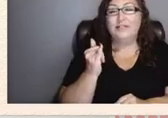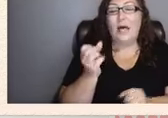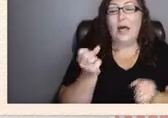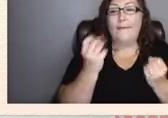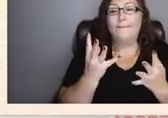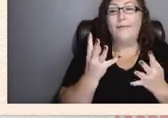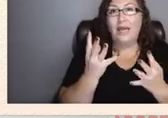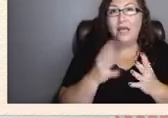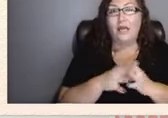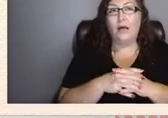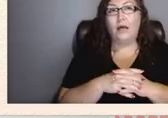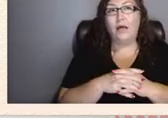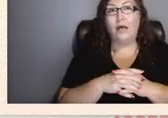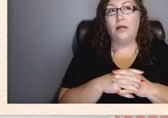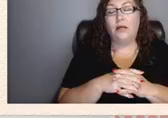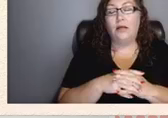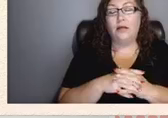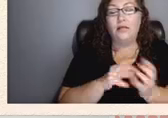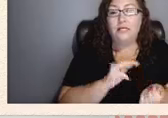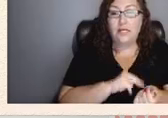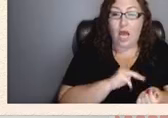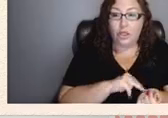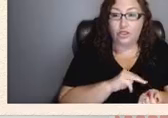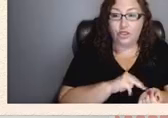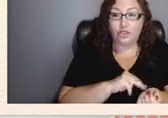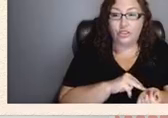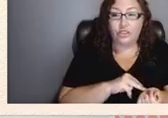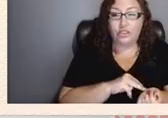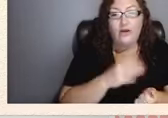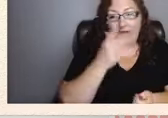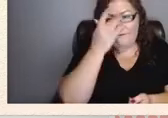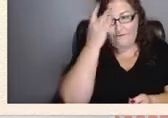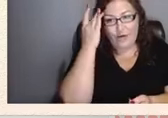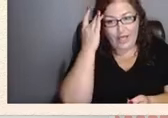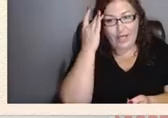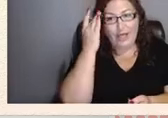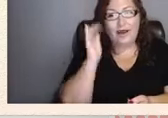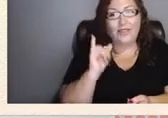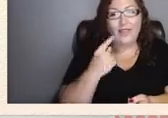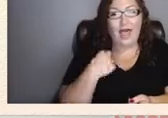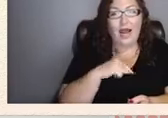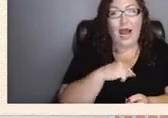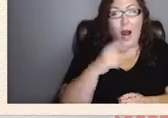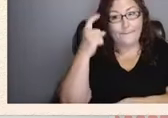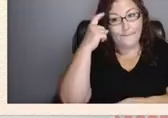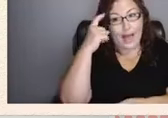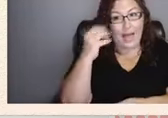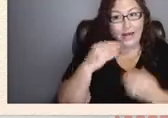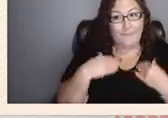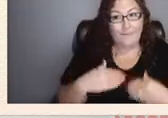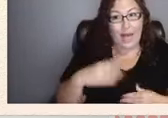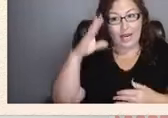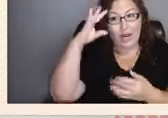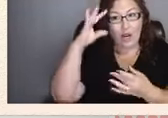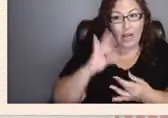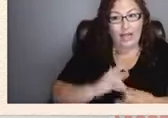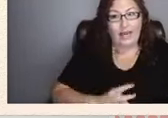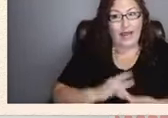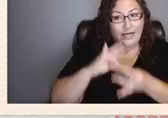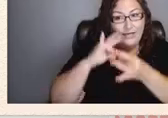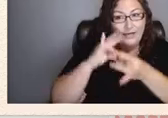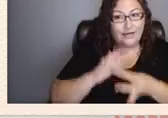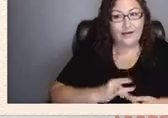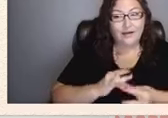many doctors doctors forget that our mind and body are connected and it's all